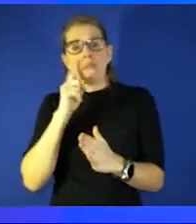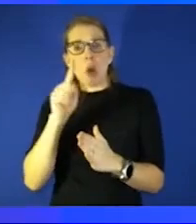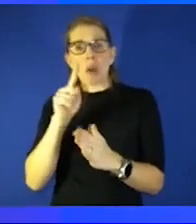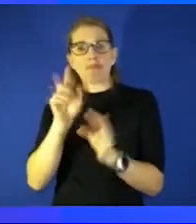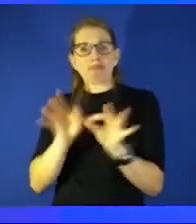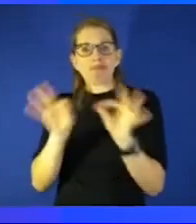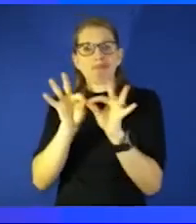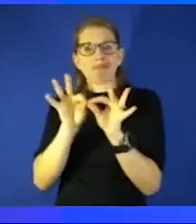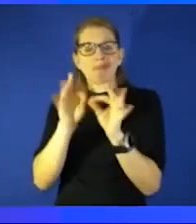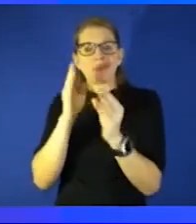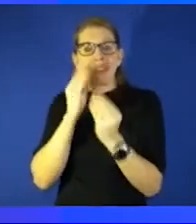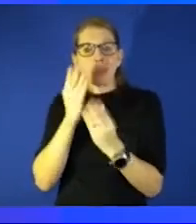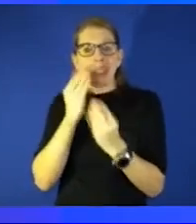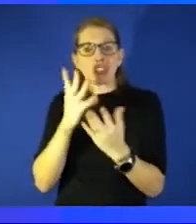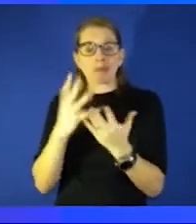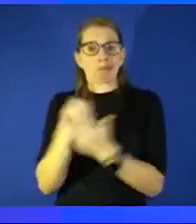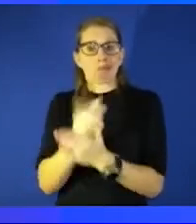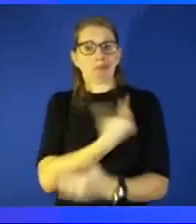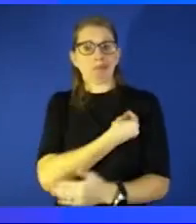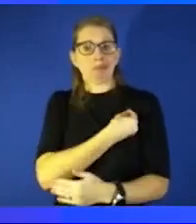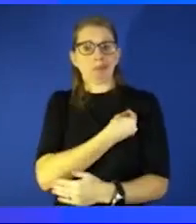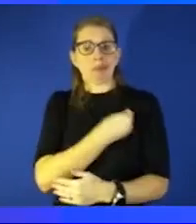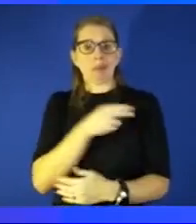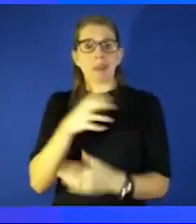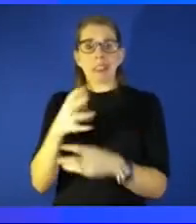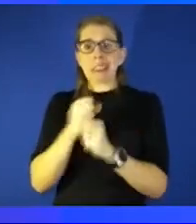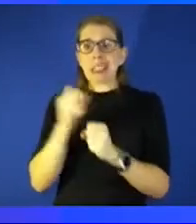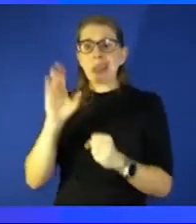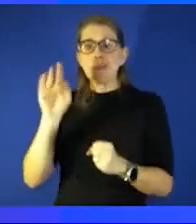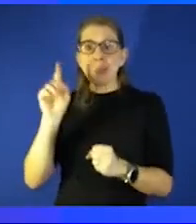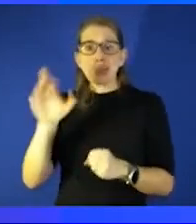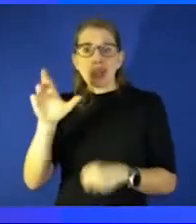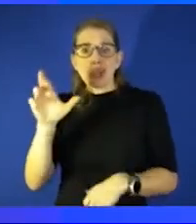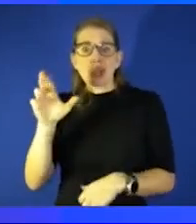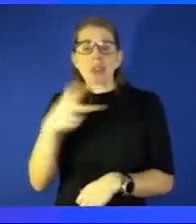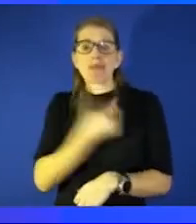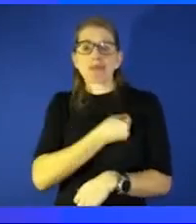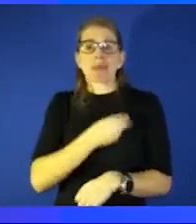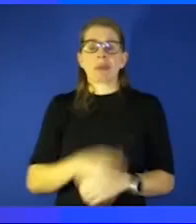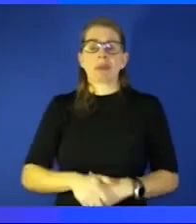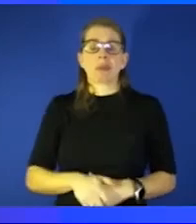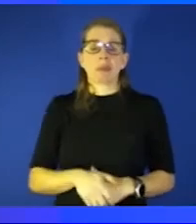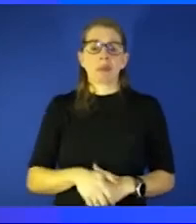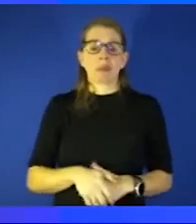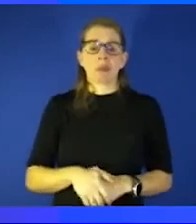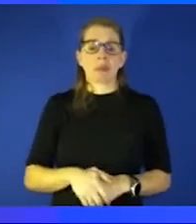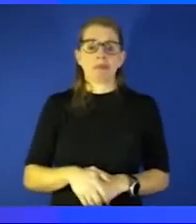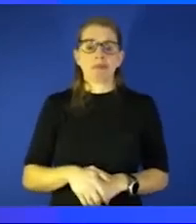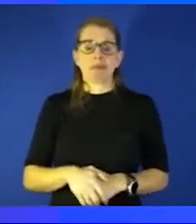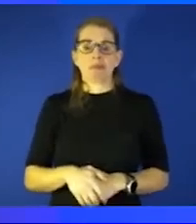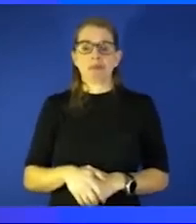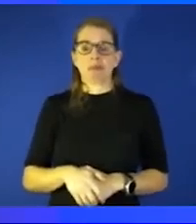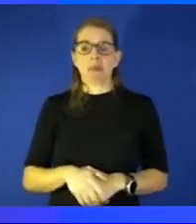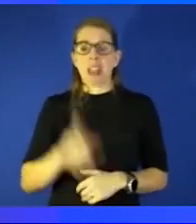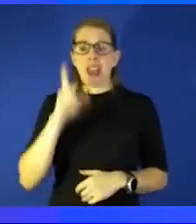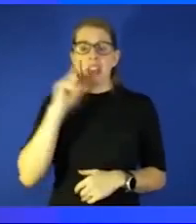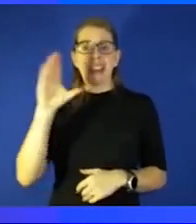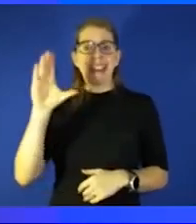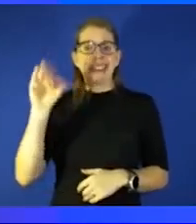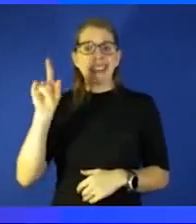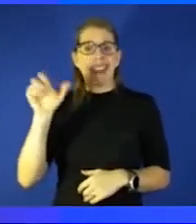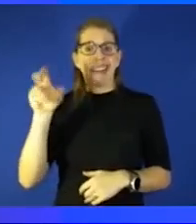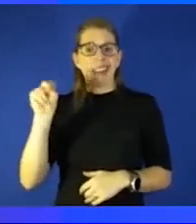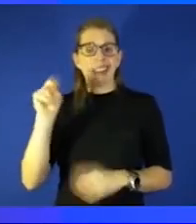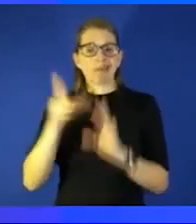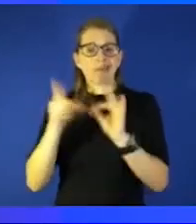vaccinated um get your boosters um and you know i think uh kind of what caitlin said i mean you know covid is not